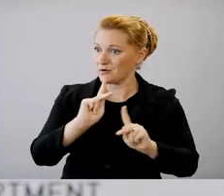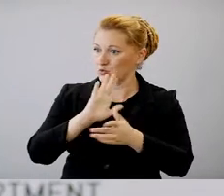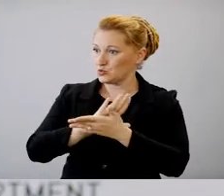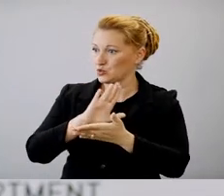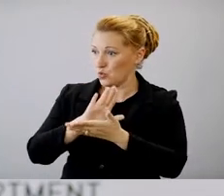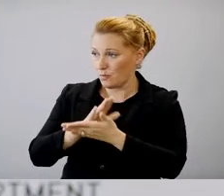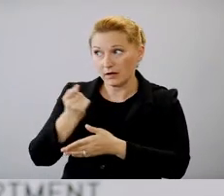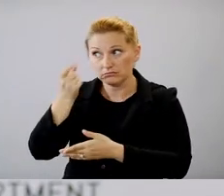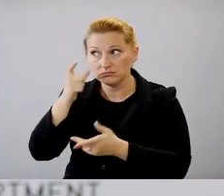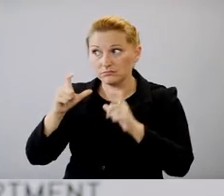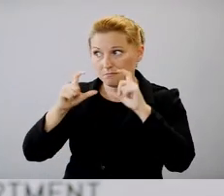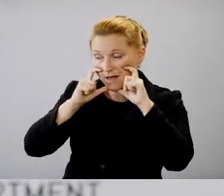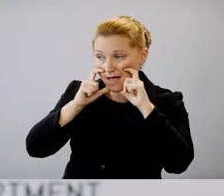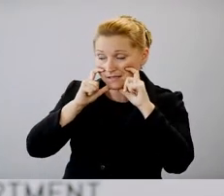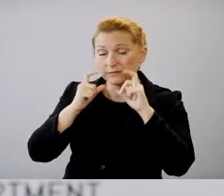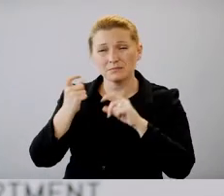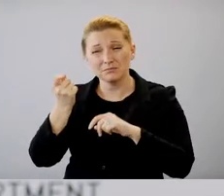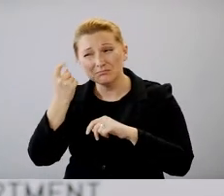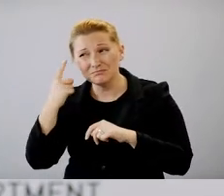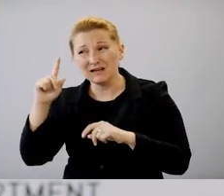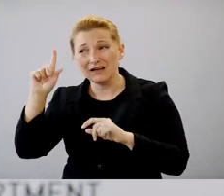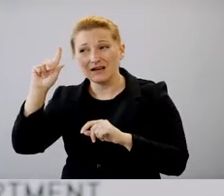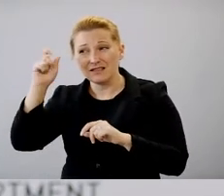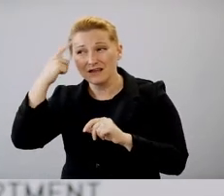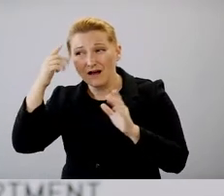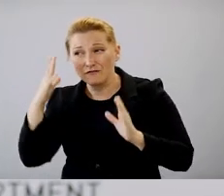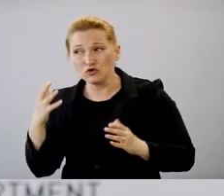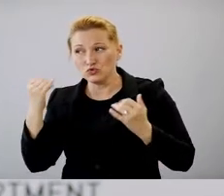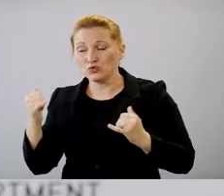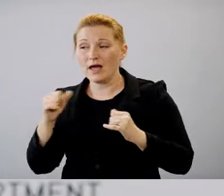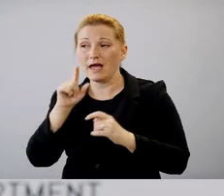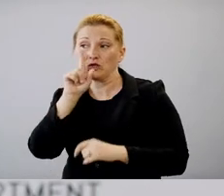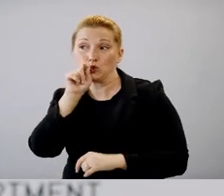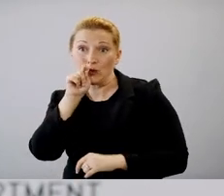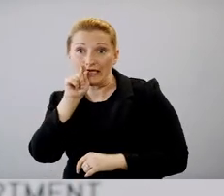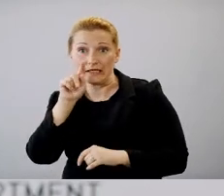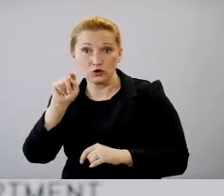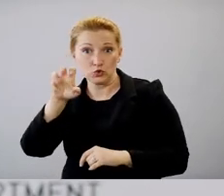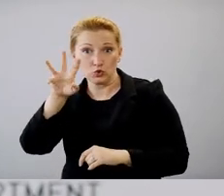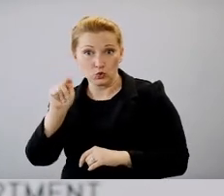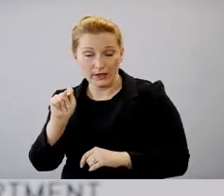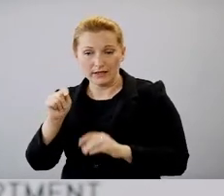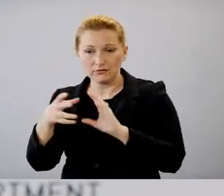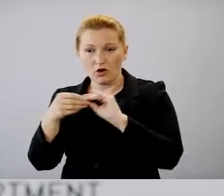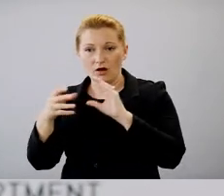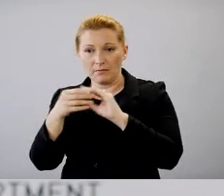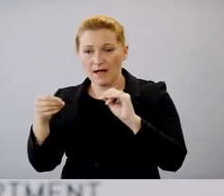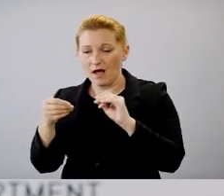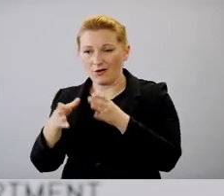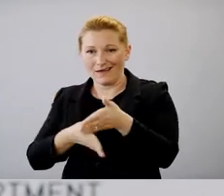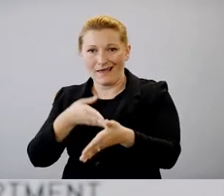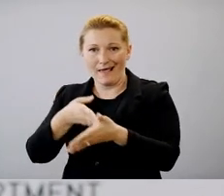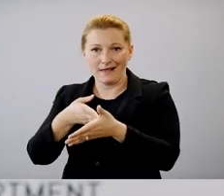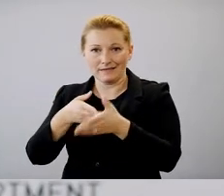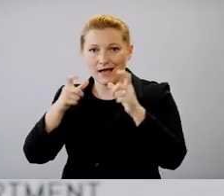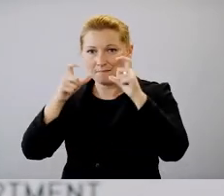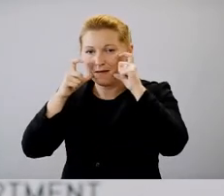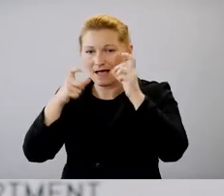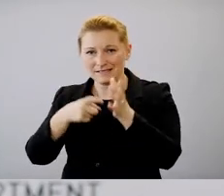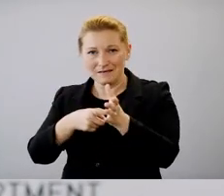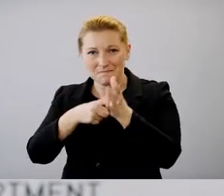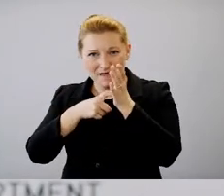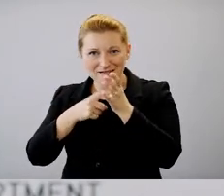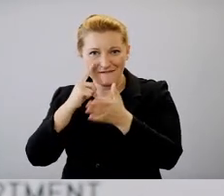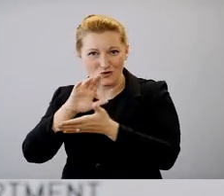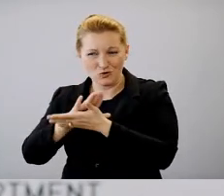vaccine yet, but we did have the governor today tweeting more about his, you know, anti-mask mandate for schools. Do you feel like the